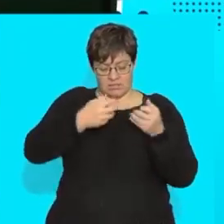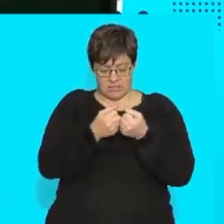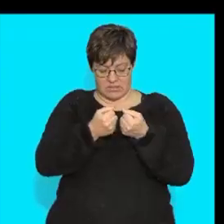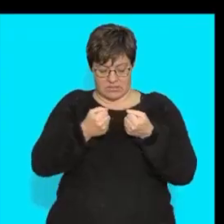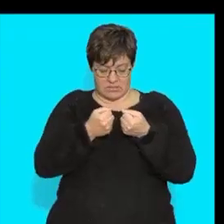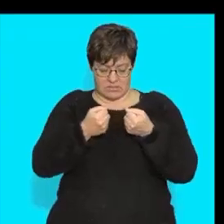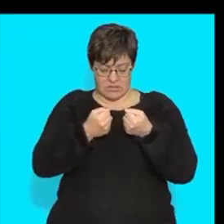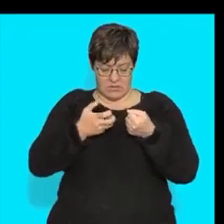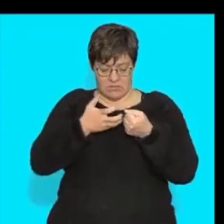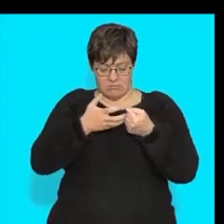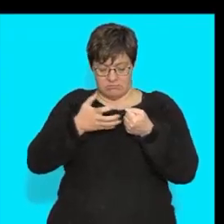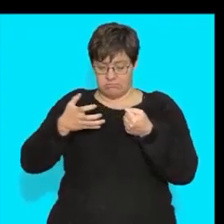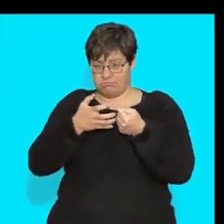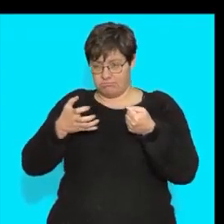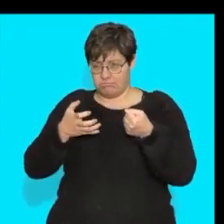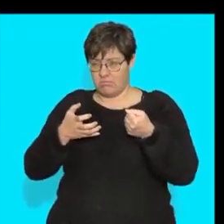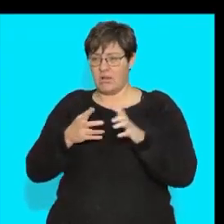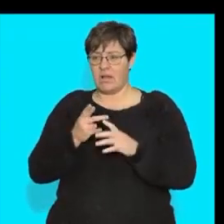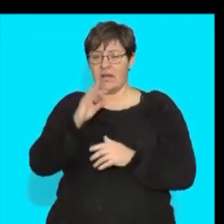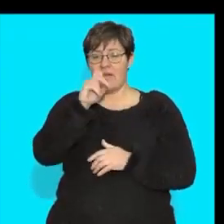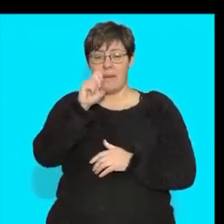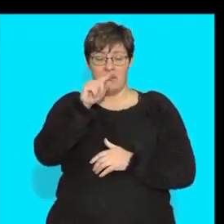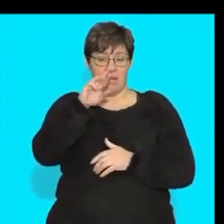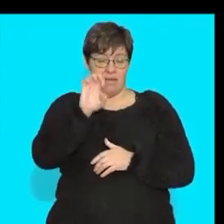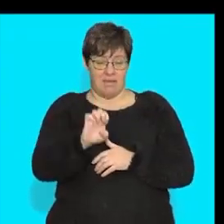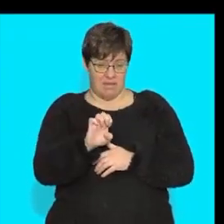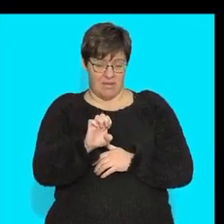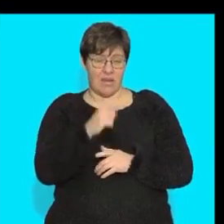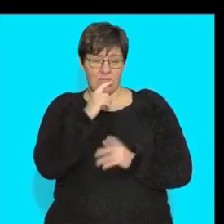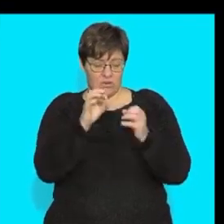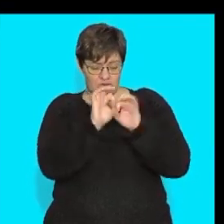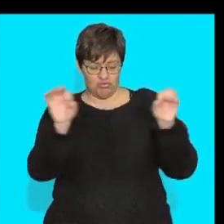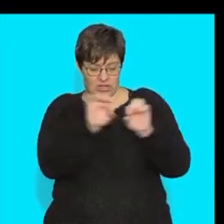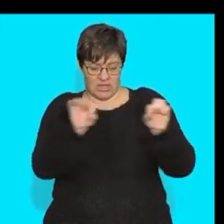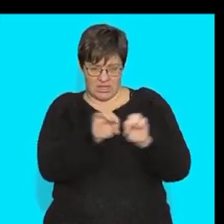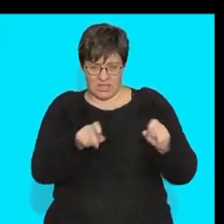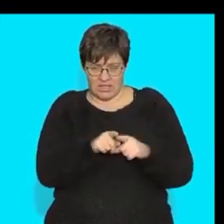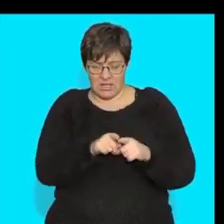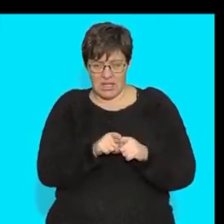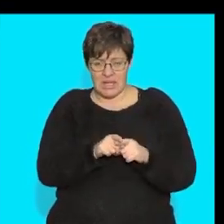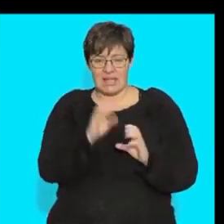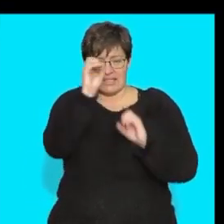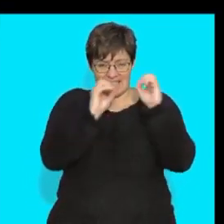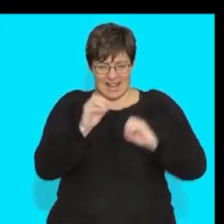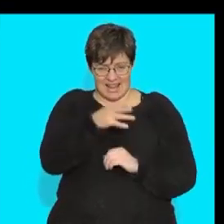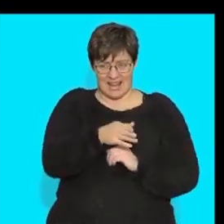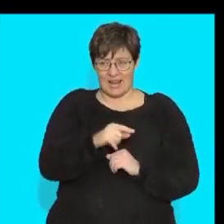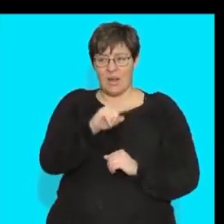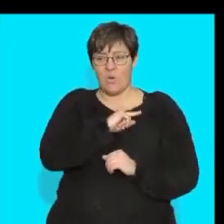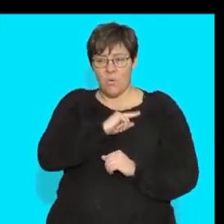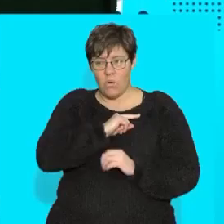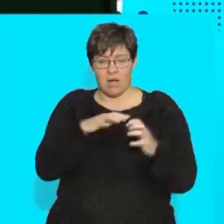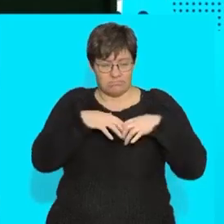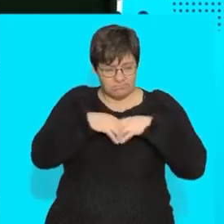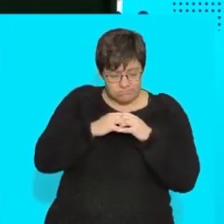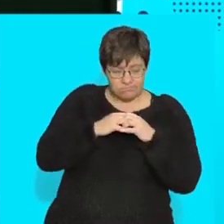you see here all of those they string they string and there we go there's the cells because we have to make the